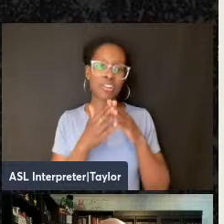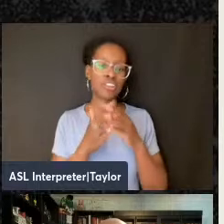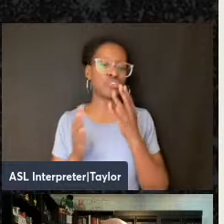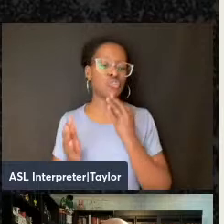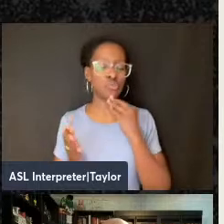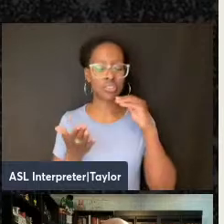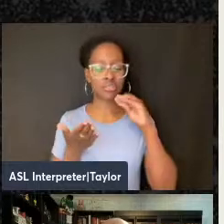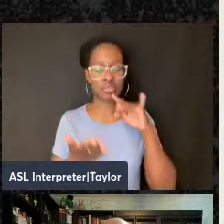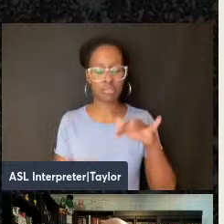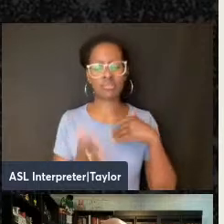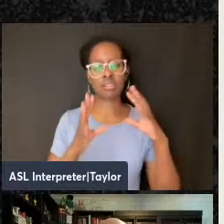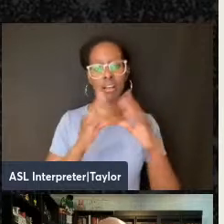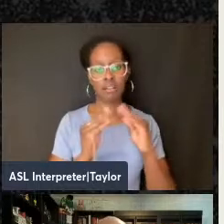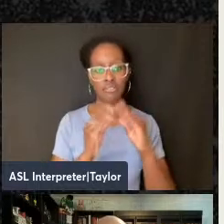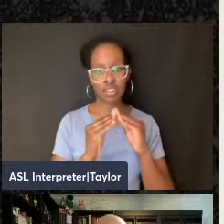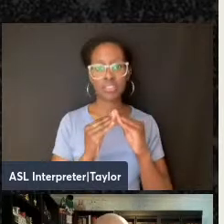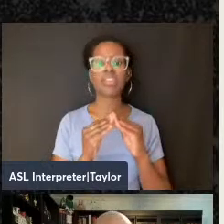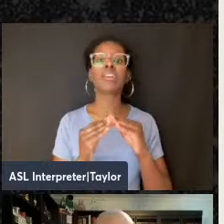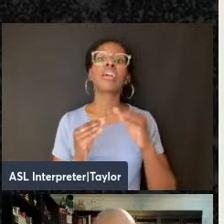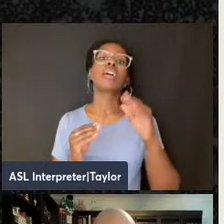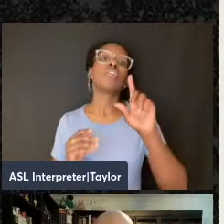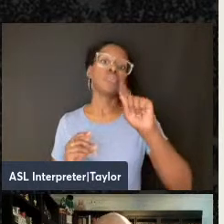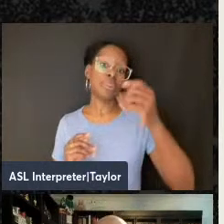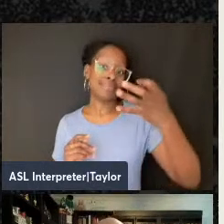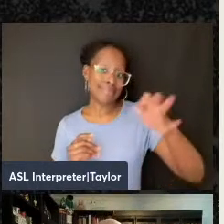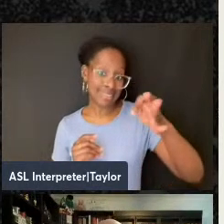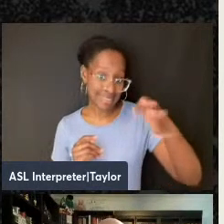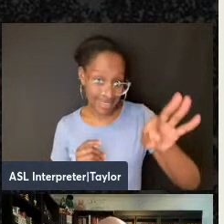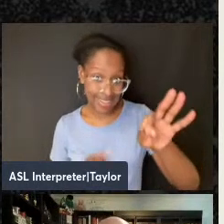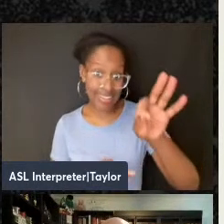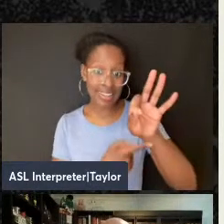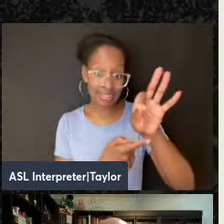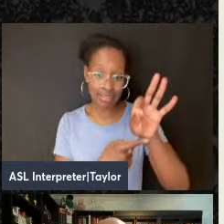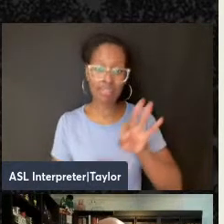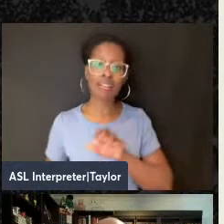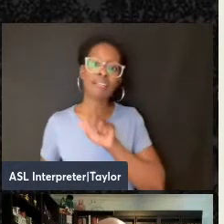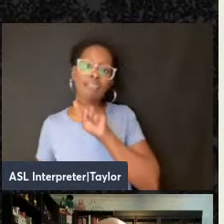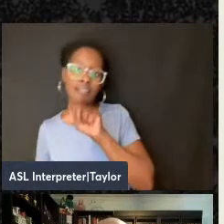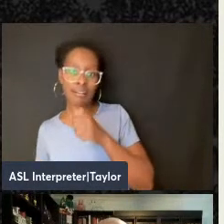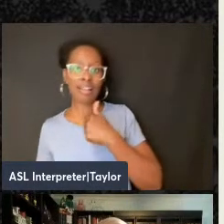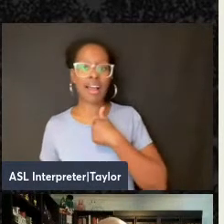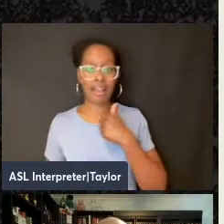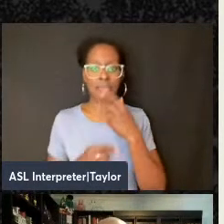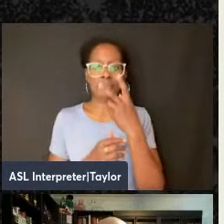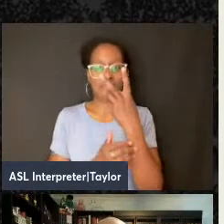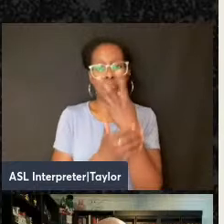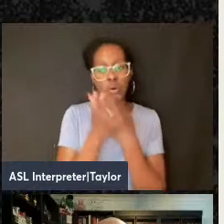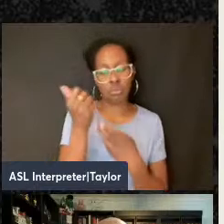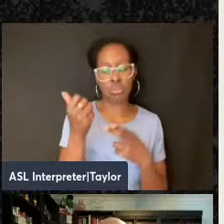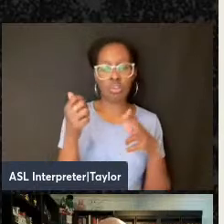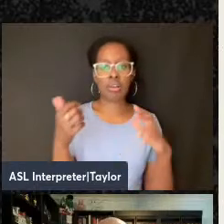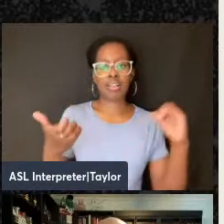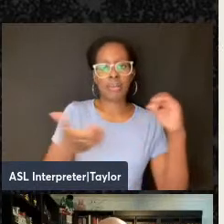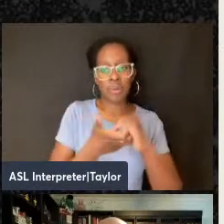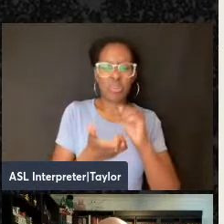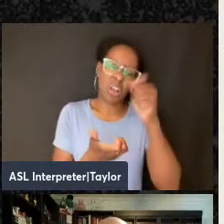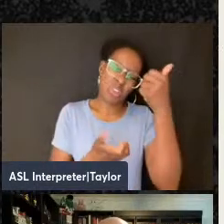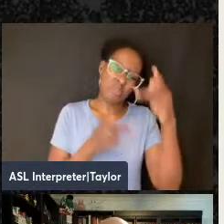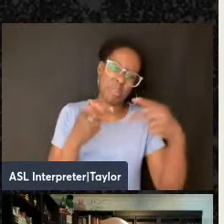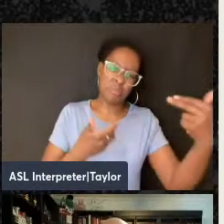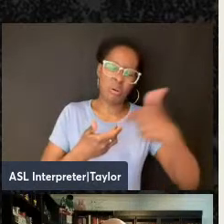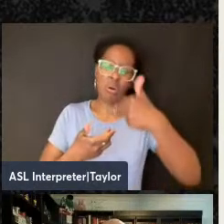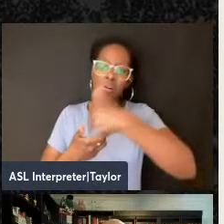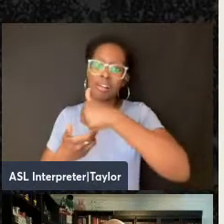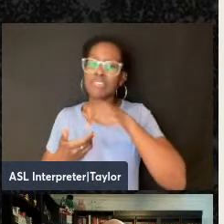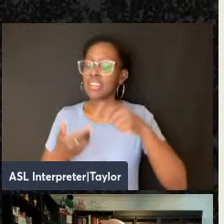following year, next slide, we, Anna and I again collaborated with a number of other people on a very successful